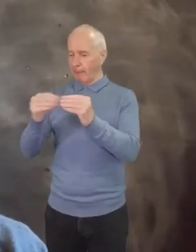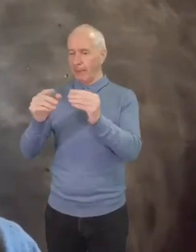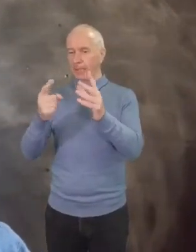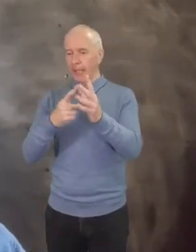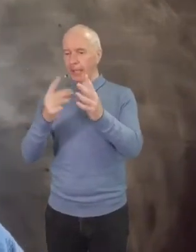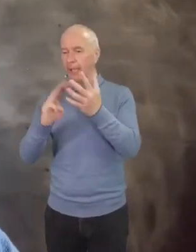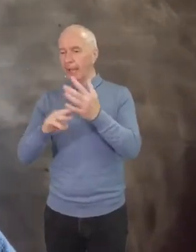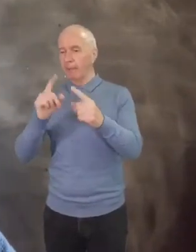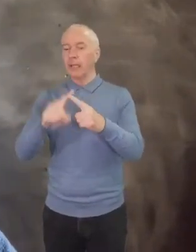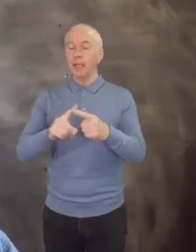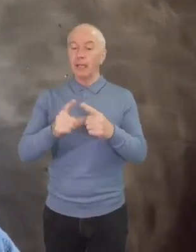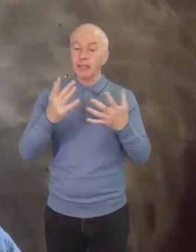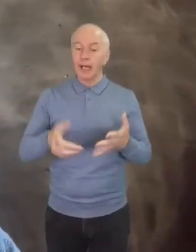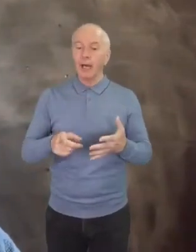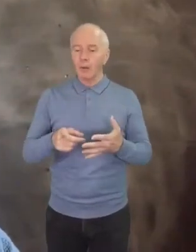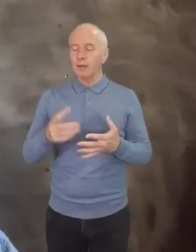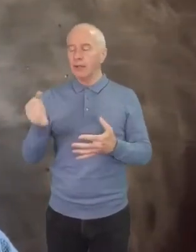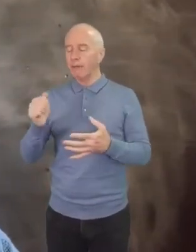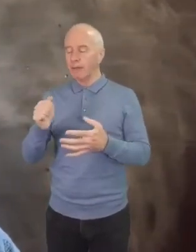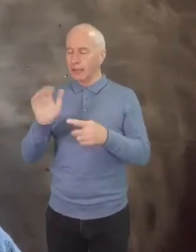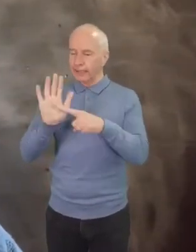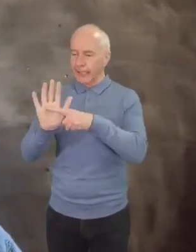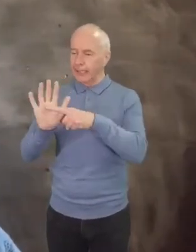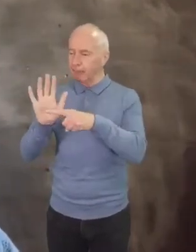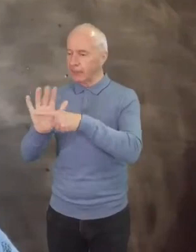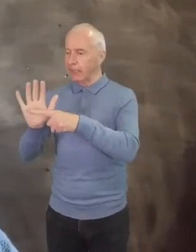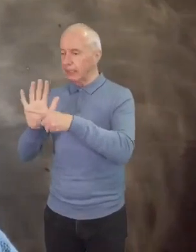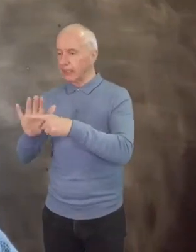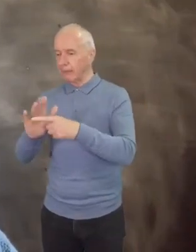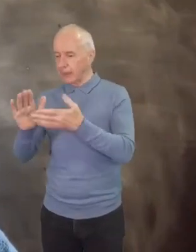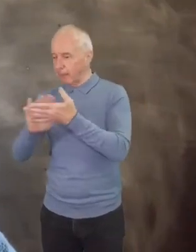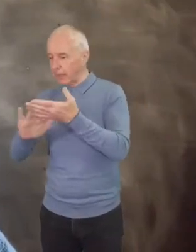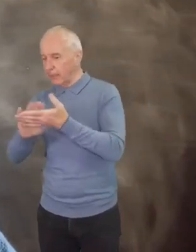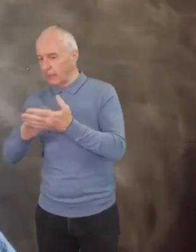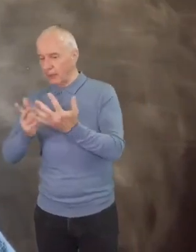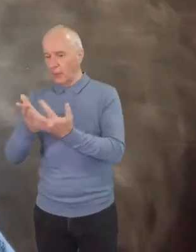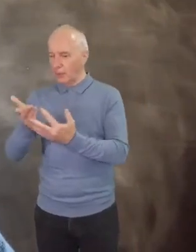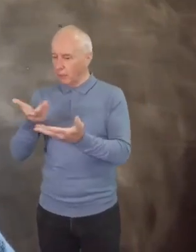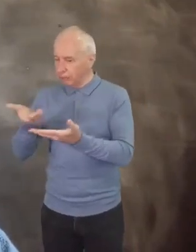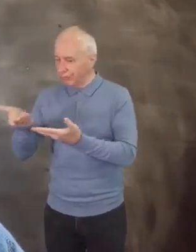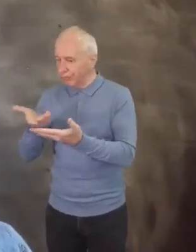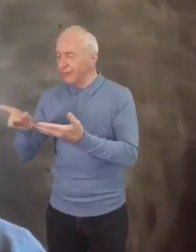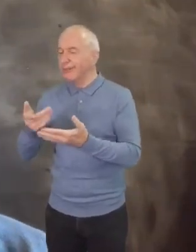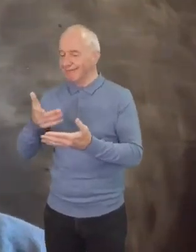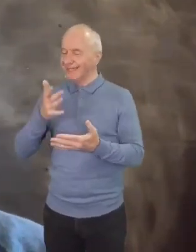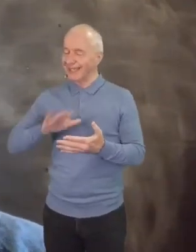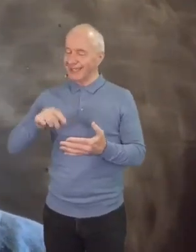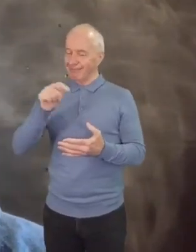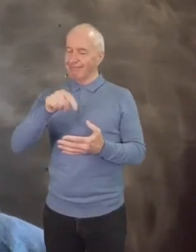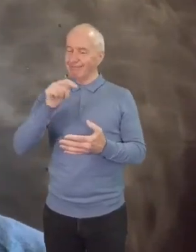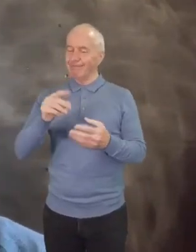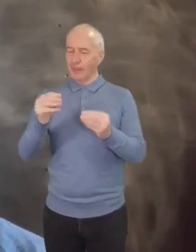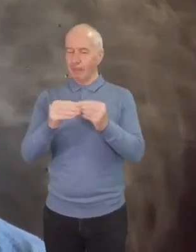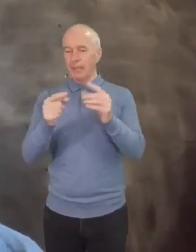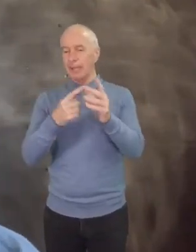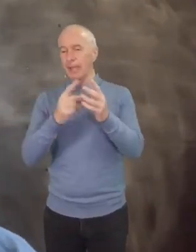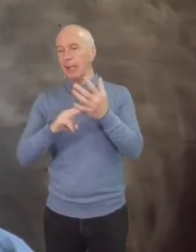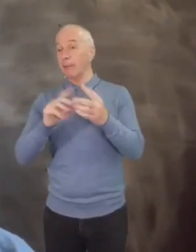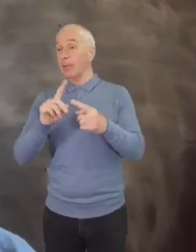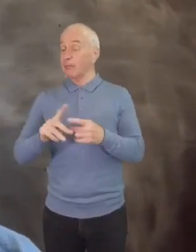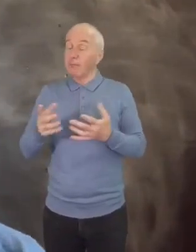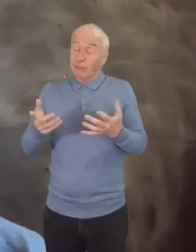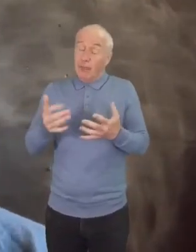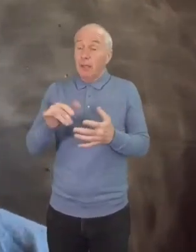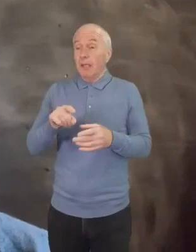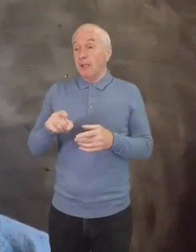up negative connotations within discourse and the new term is therefore needed. And she suggests one helpful approach is to